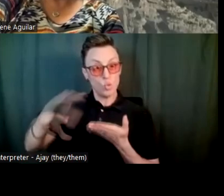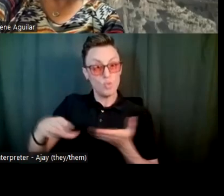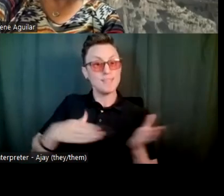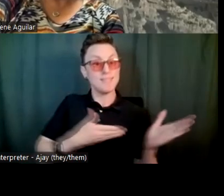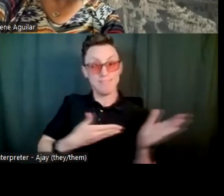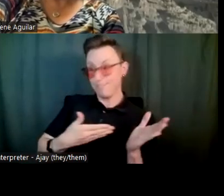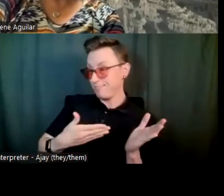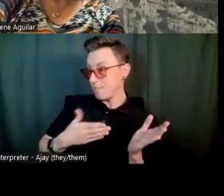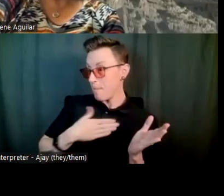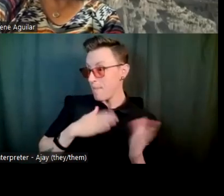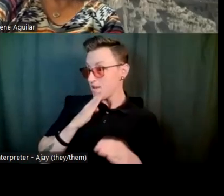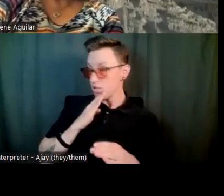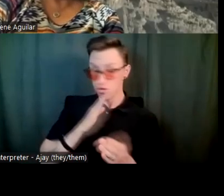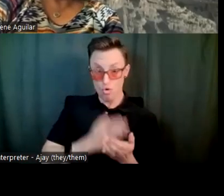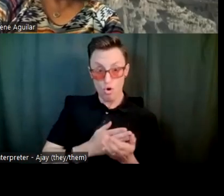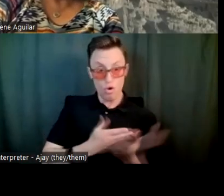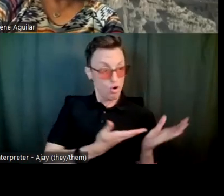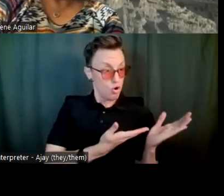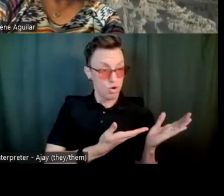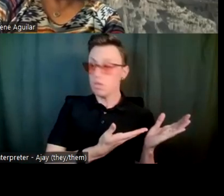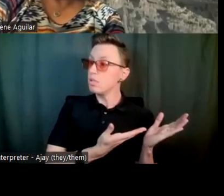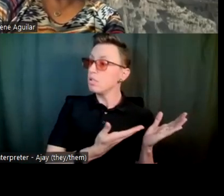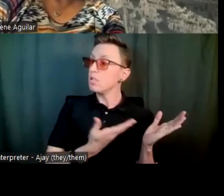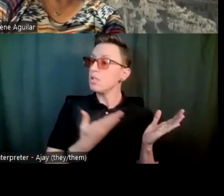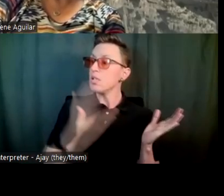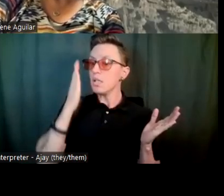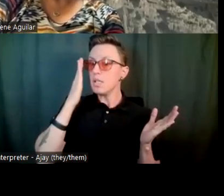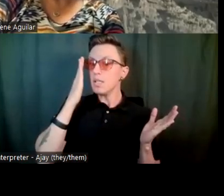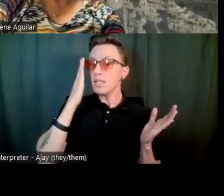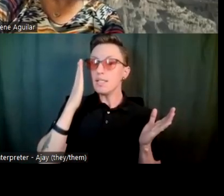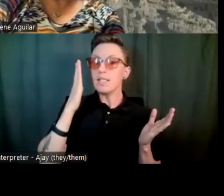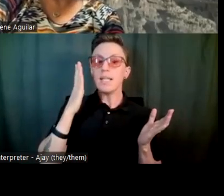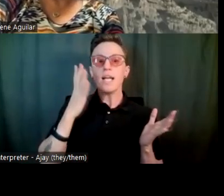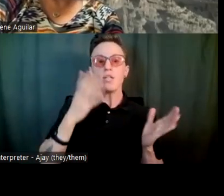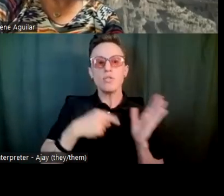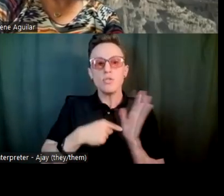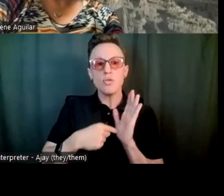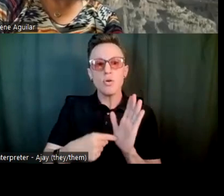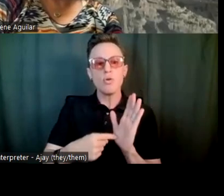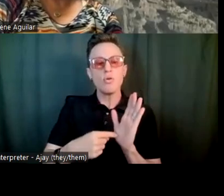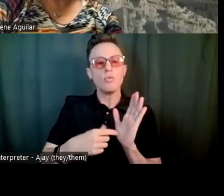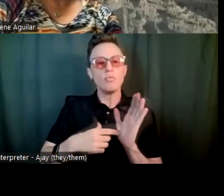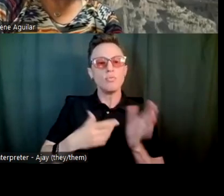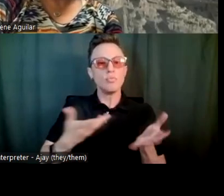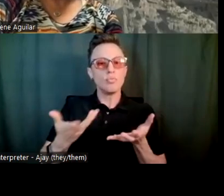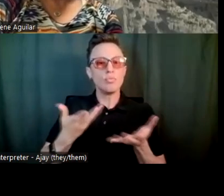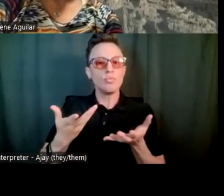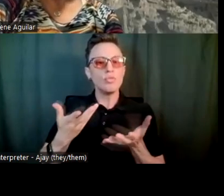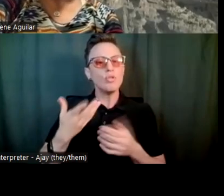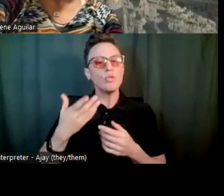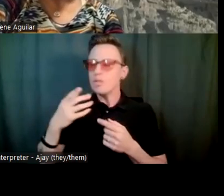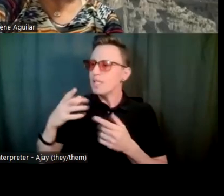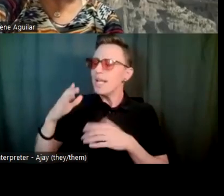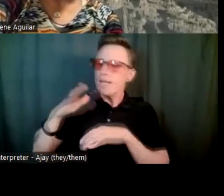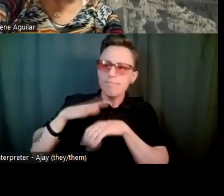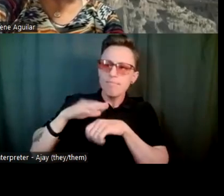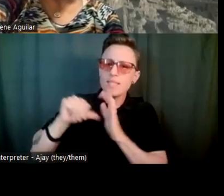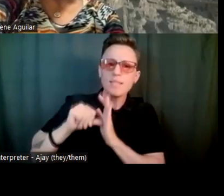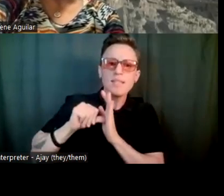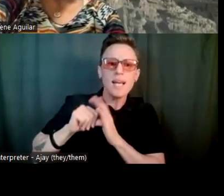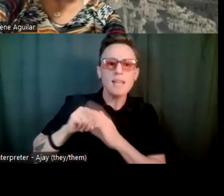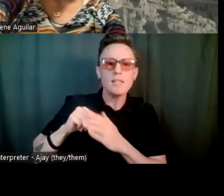is, you know, showing with her. And it's not something that you can catch. It's not something that